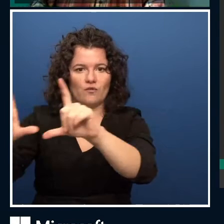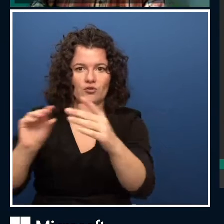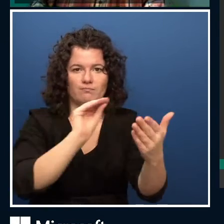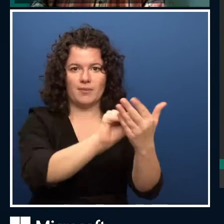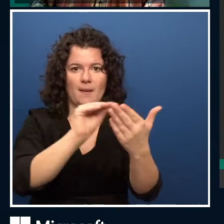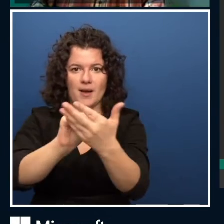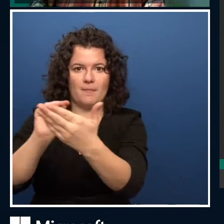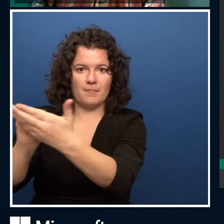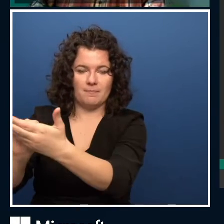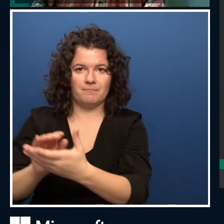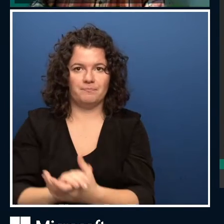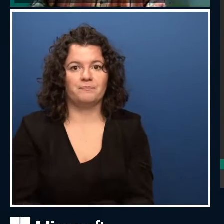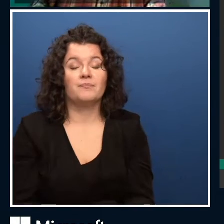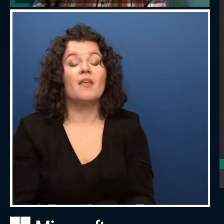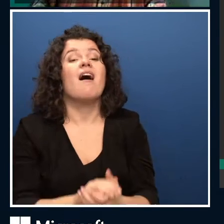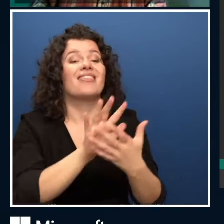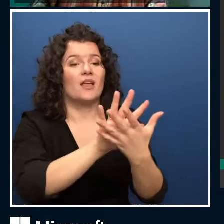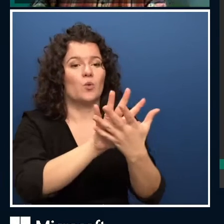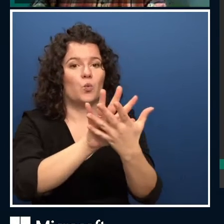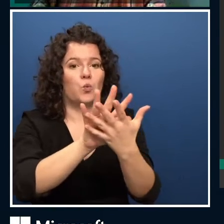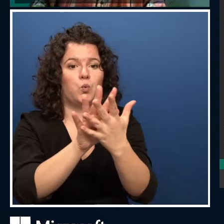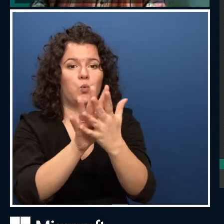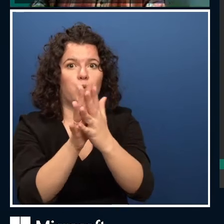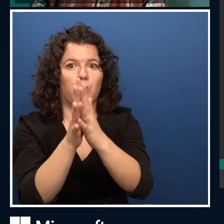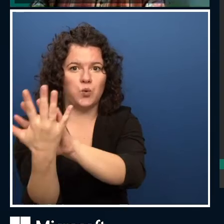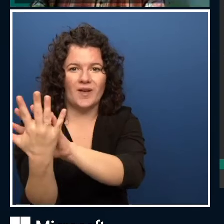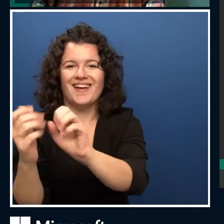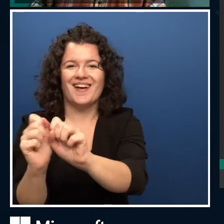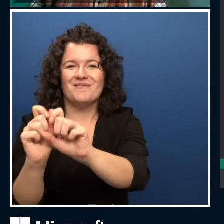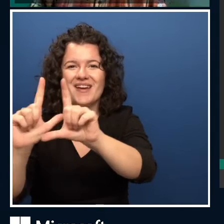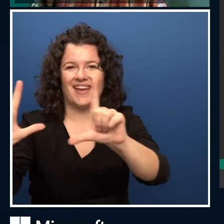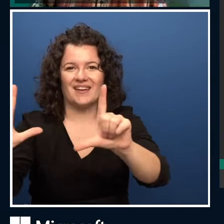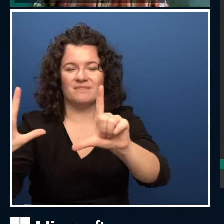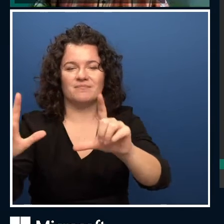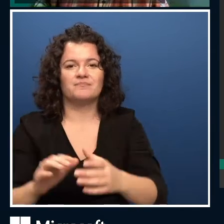This will take a little bit of time depending on how many pictures do we have.